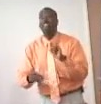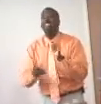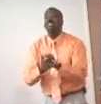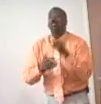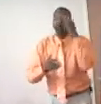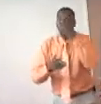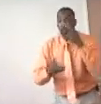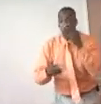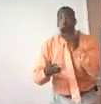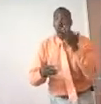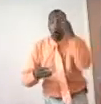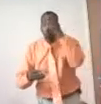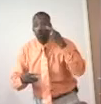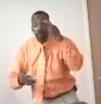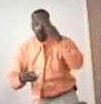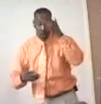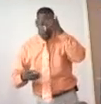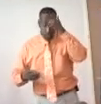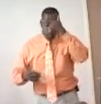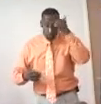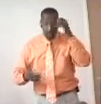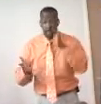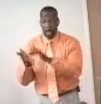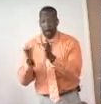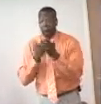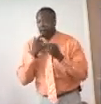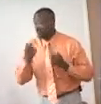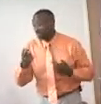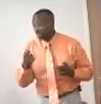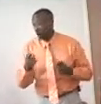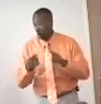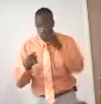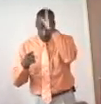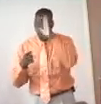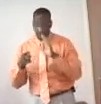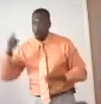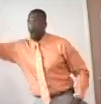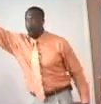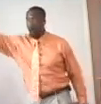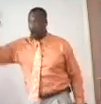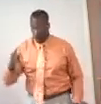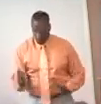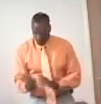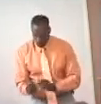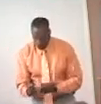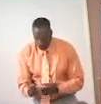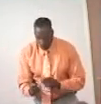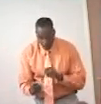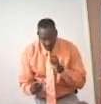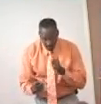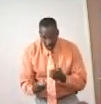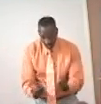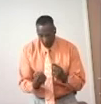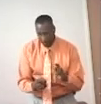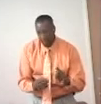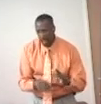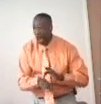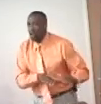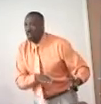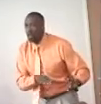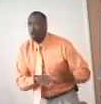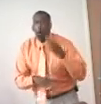This is the reason because the Bible says when God sends his word, it won't come back empty.